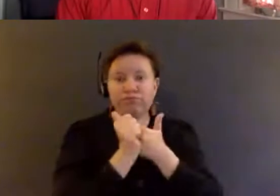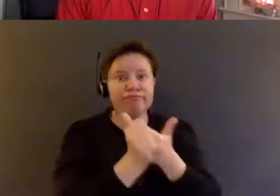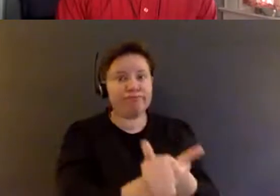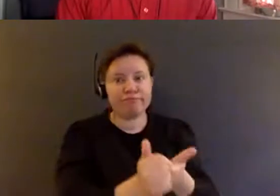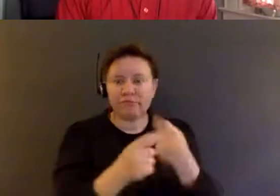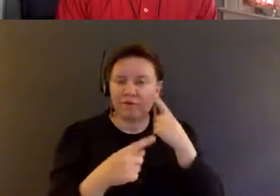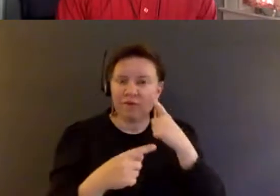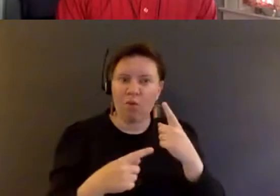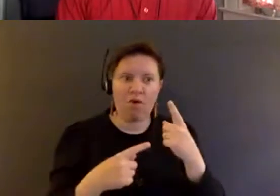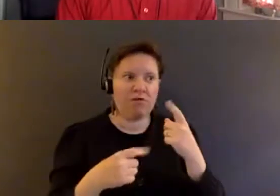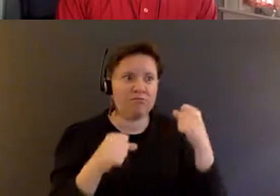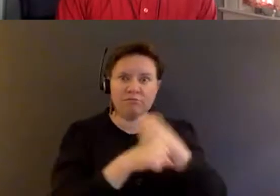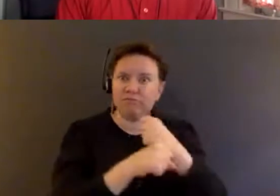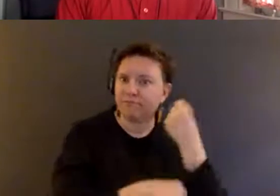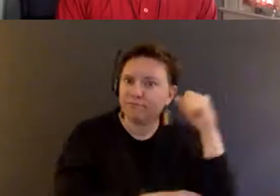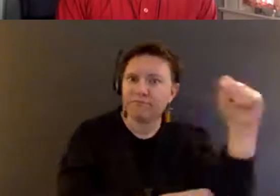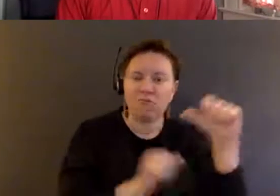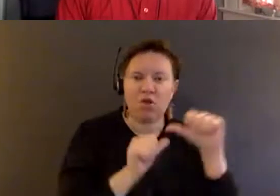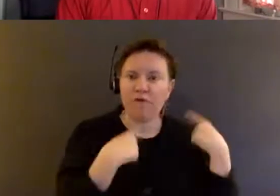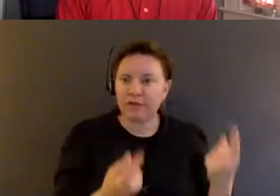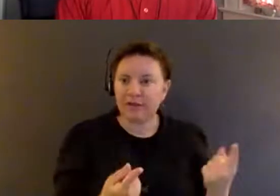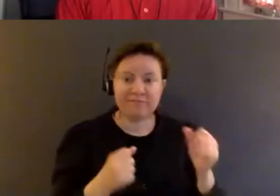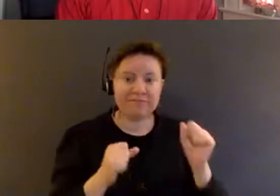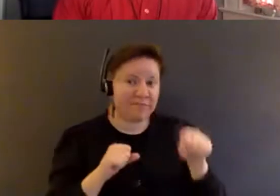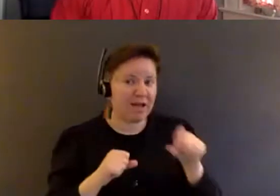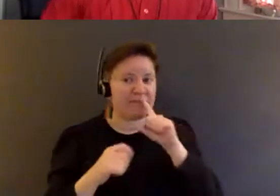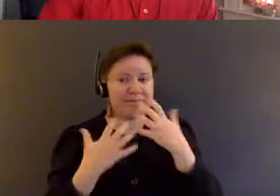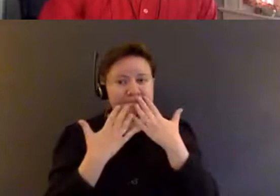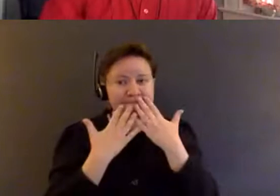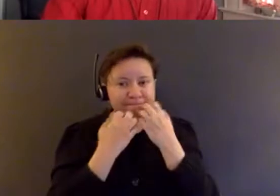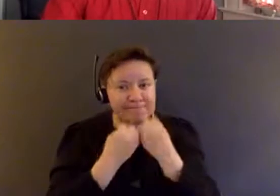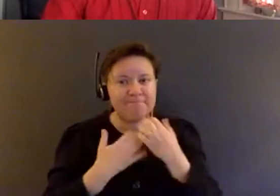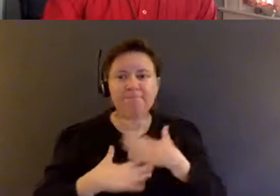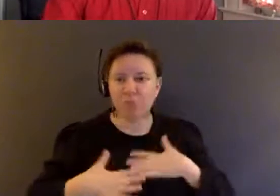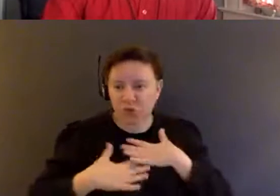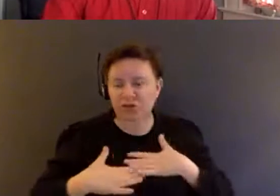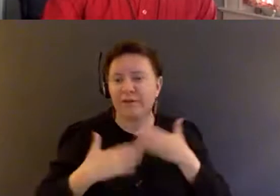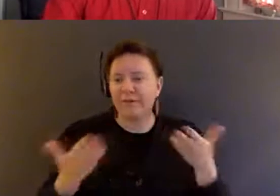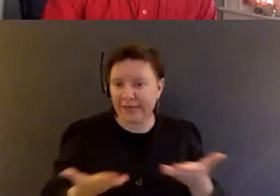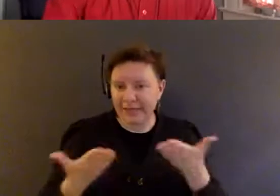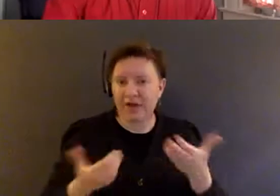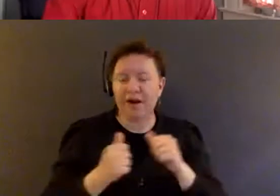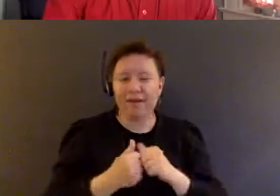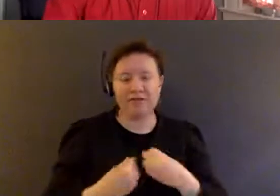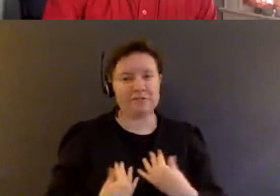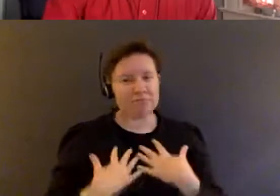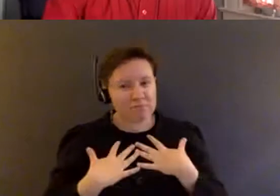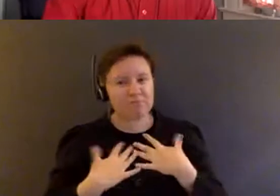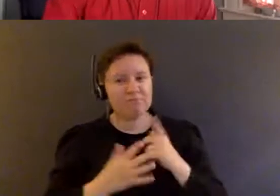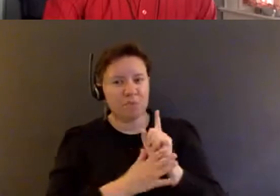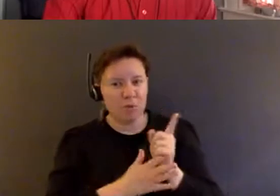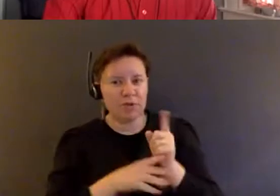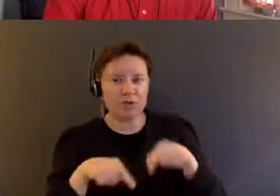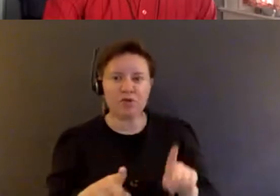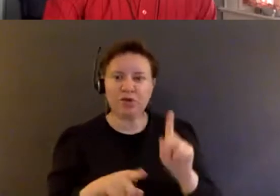the years. Um, and I just, yeah, I'm deeply appreciative, uh, of being here in this nourishing moment, um, during this